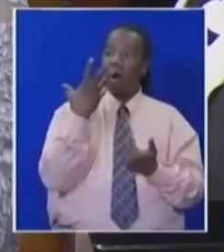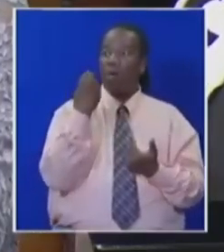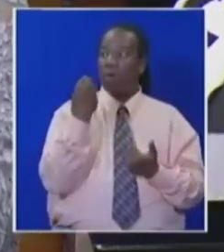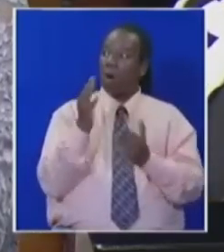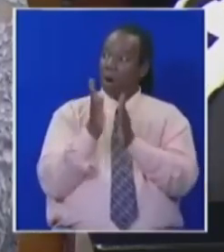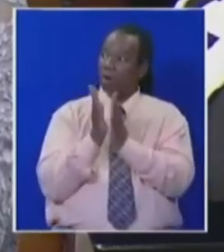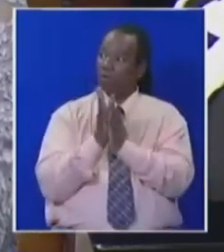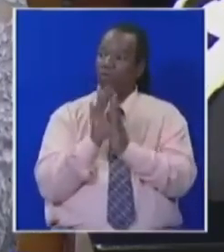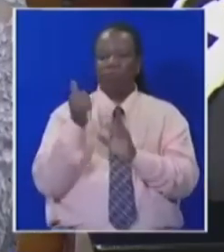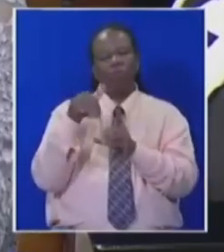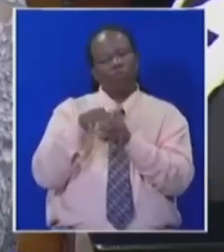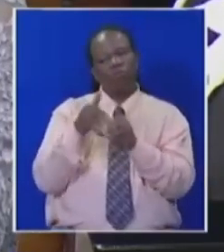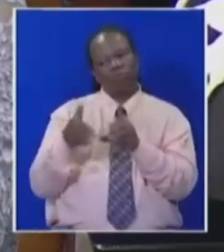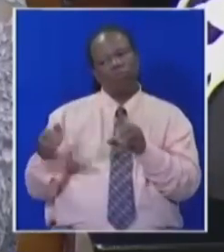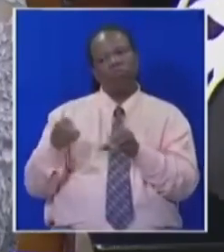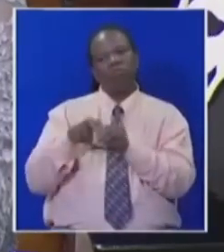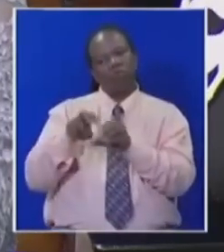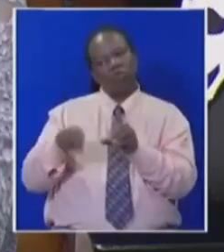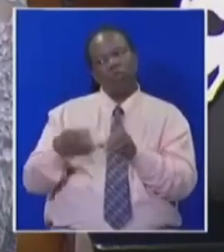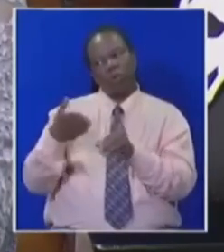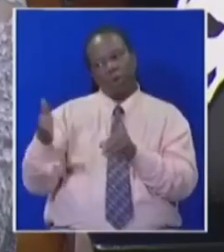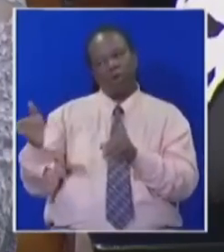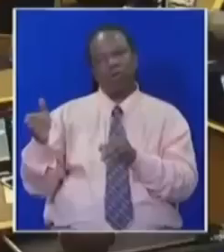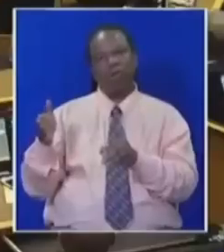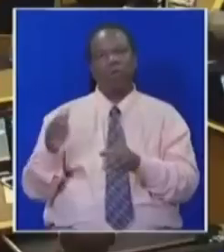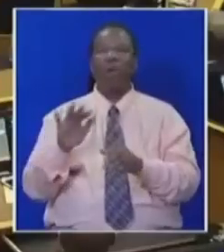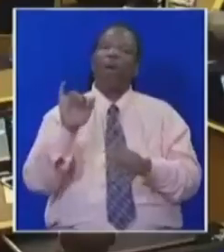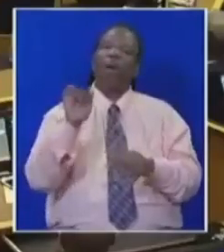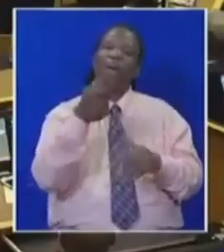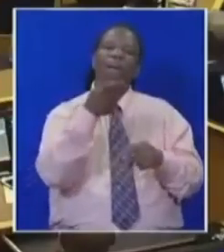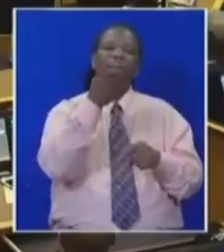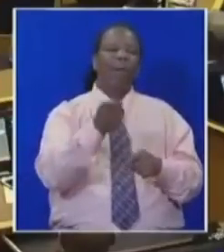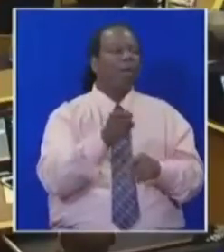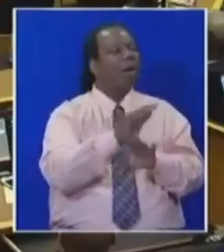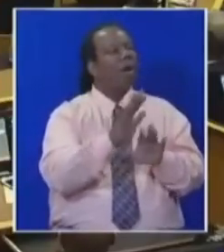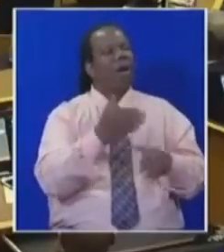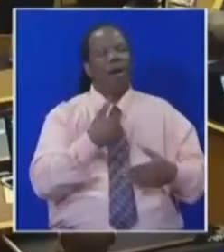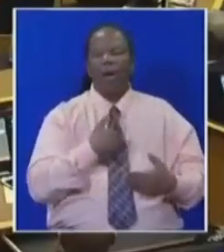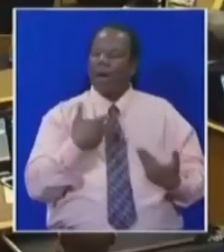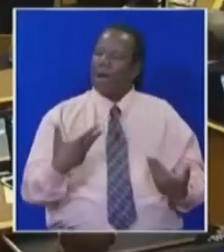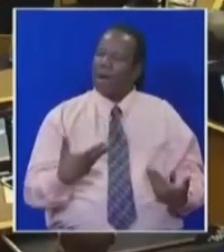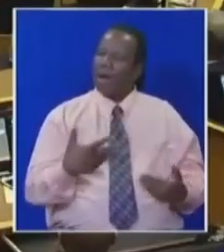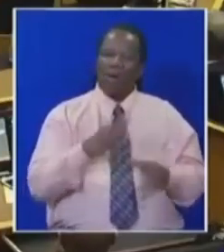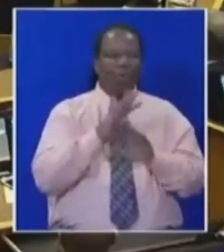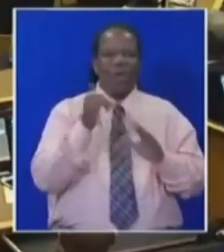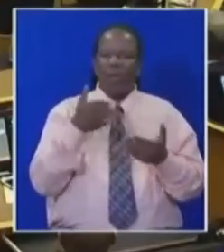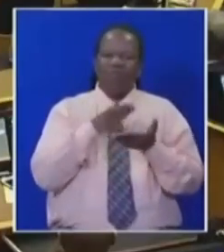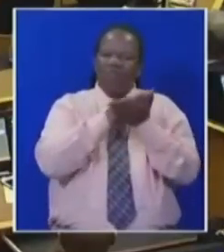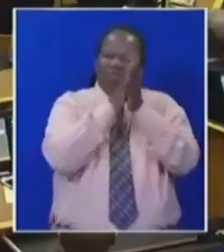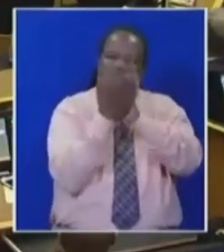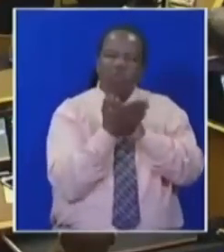chamber honorable speaker with your respect we are not disrupting no you are no we're not